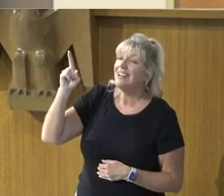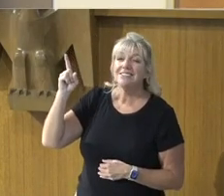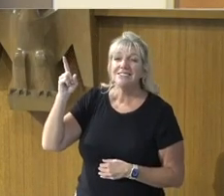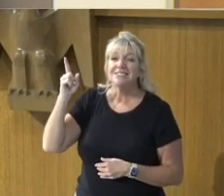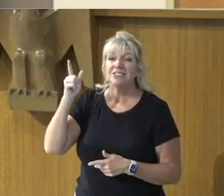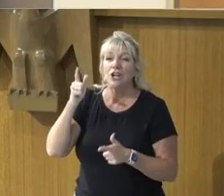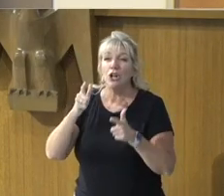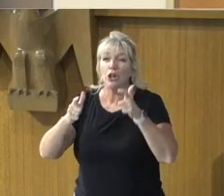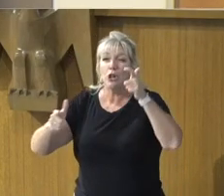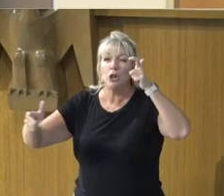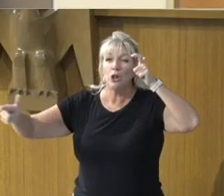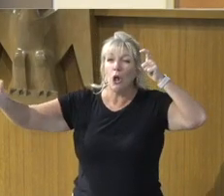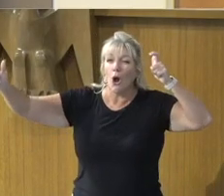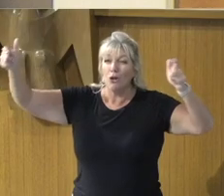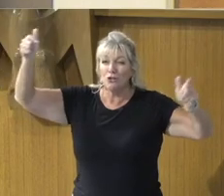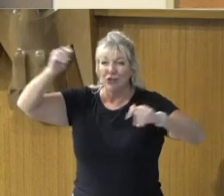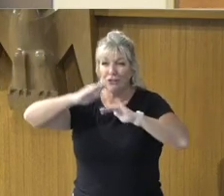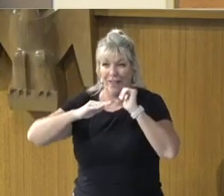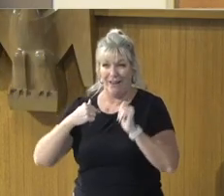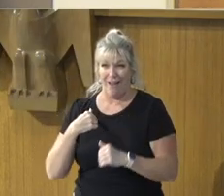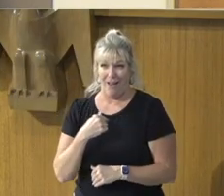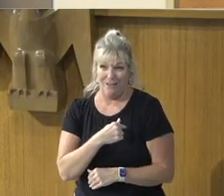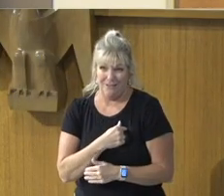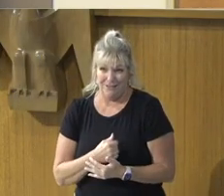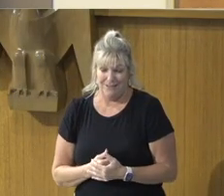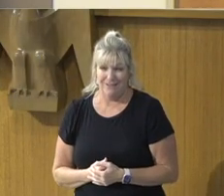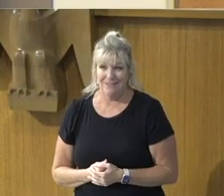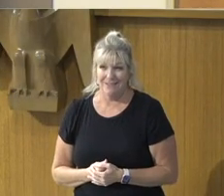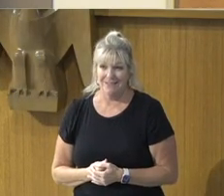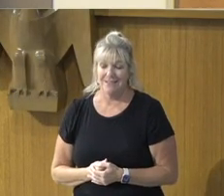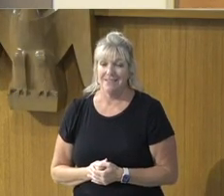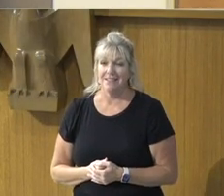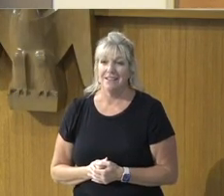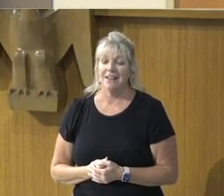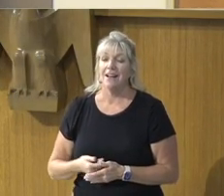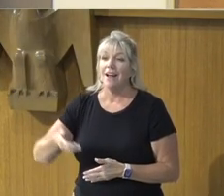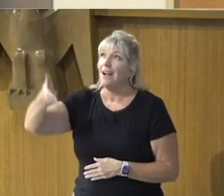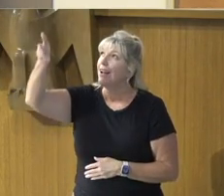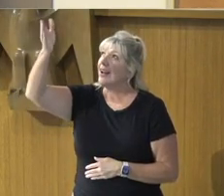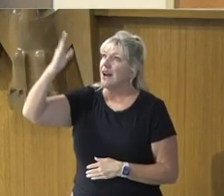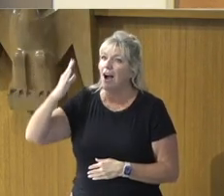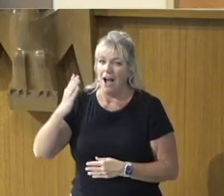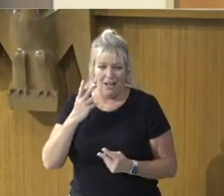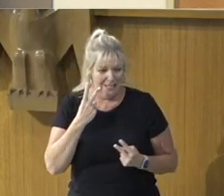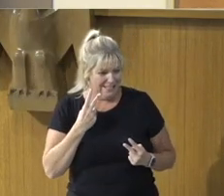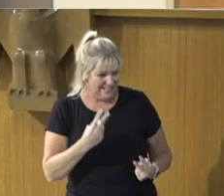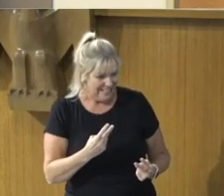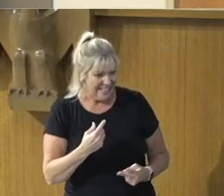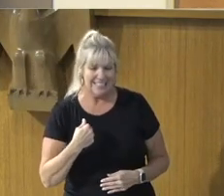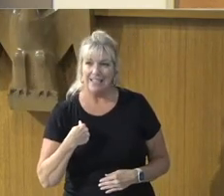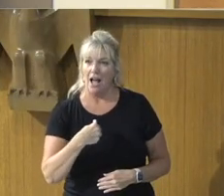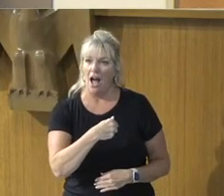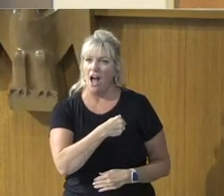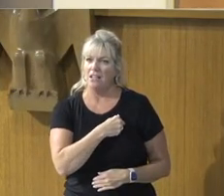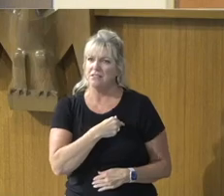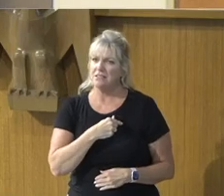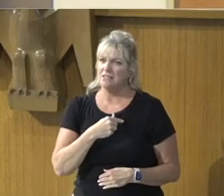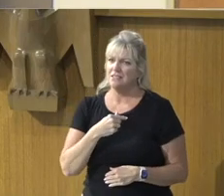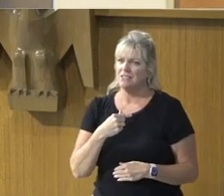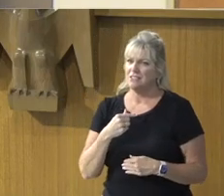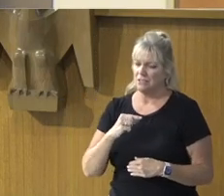Than we are, But of such size, God sees us, In a larger, Longer, Stronger,